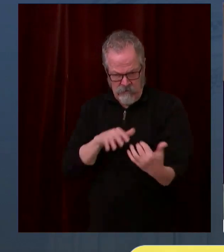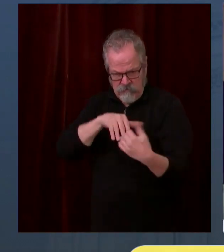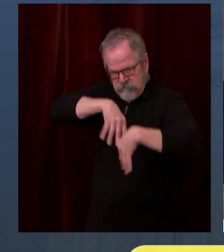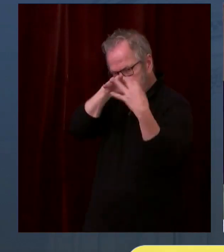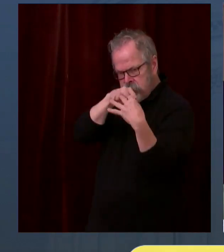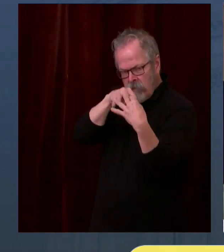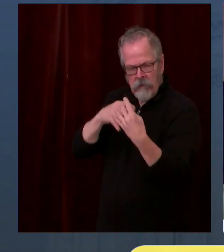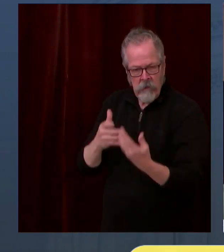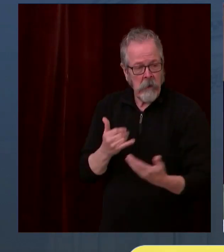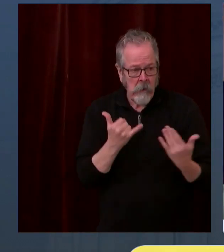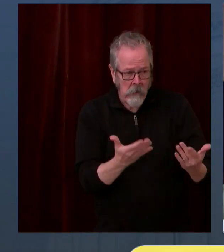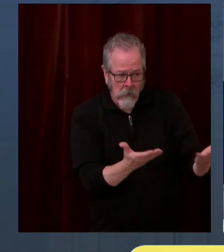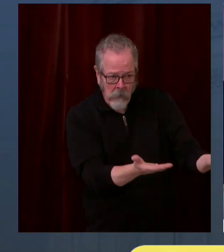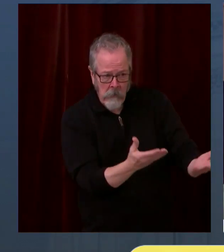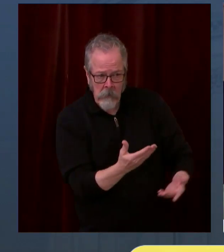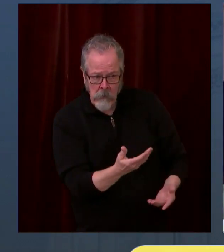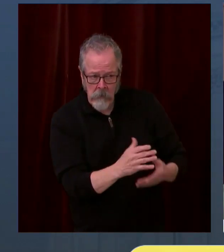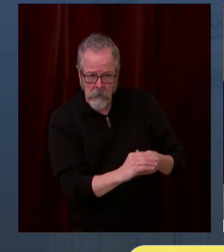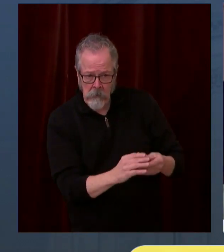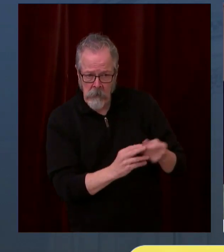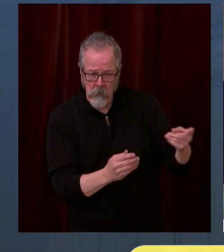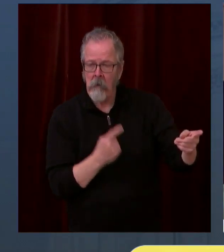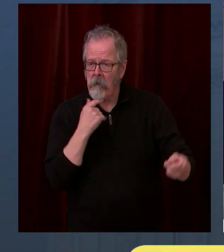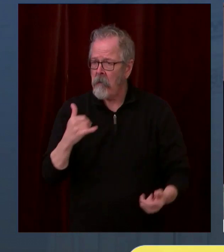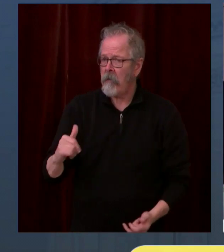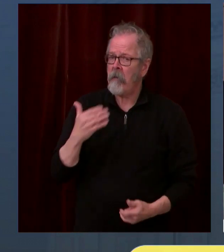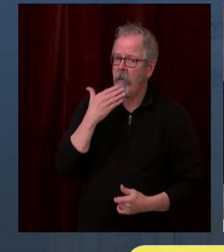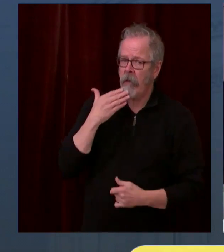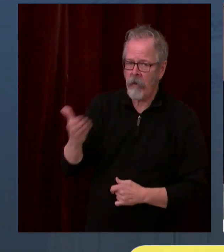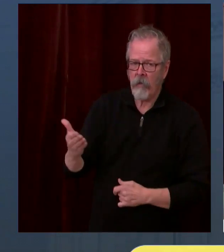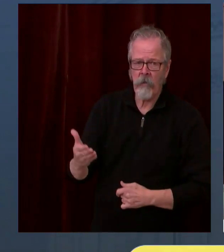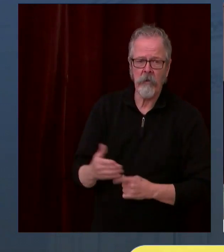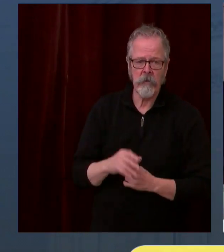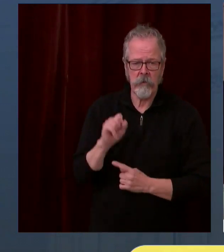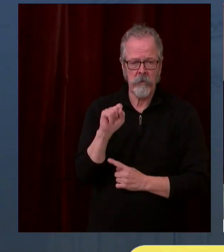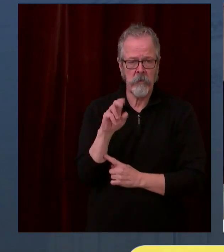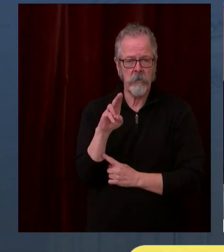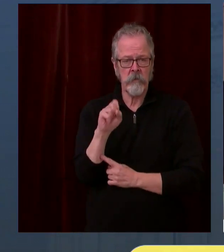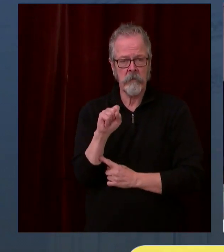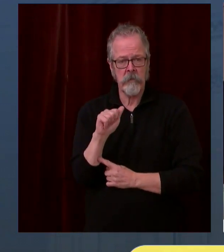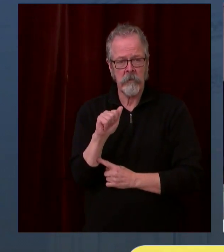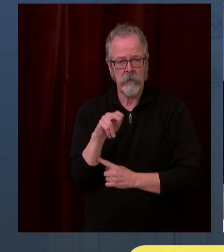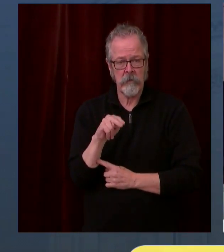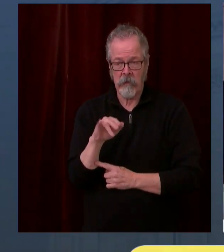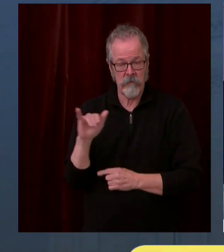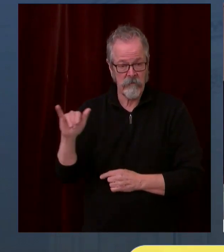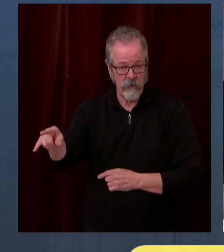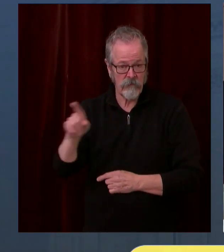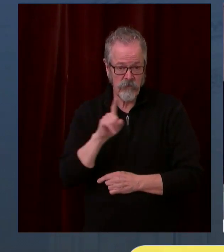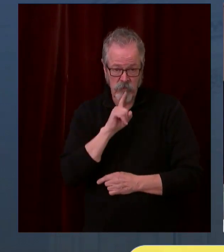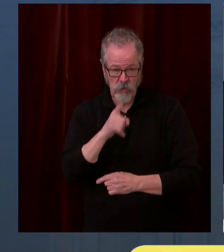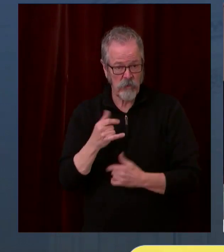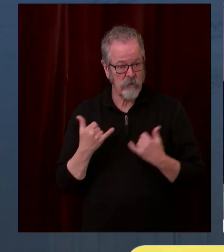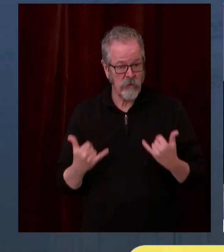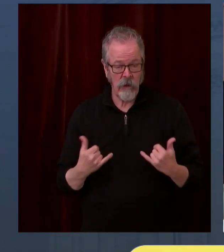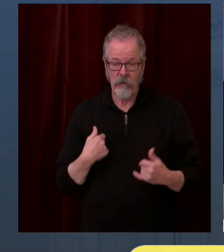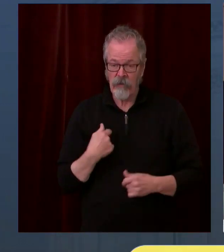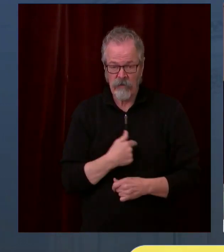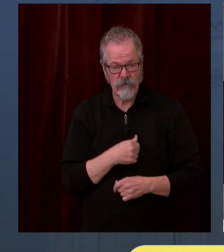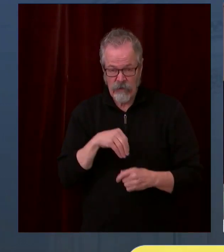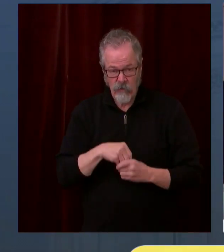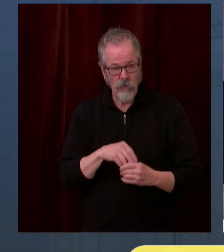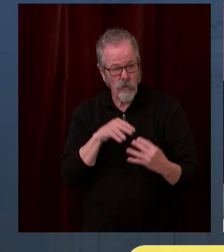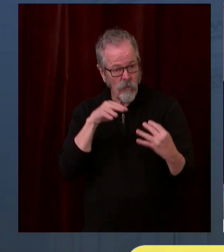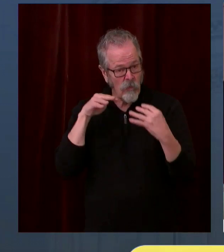It's clear we're at war with COVID. And I just want to start off by saying it is simply remarkable that